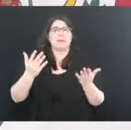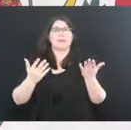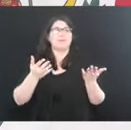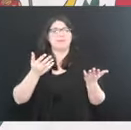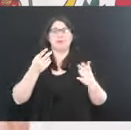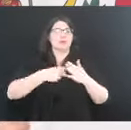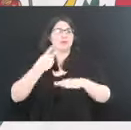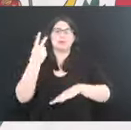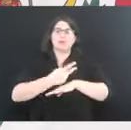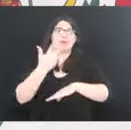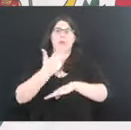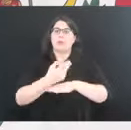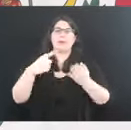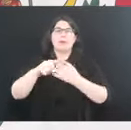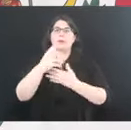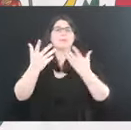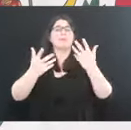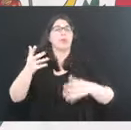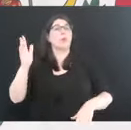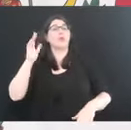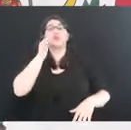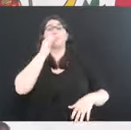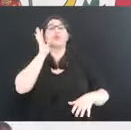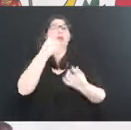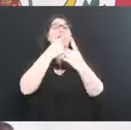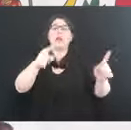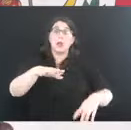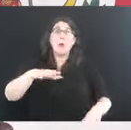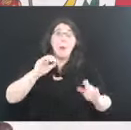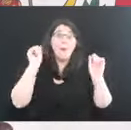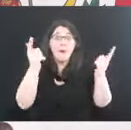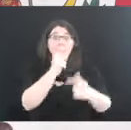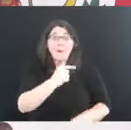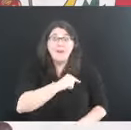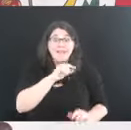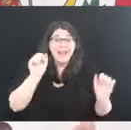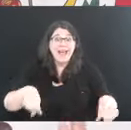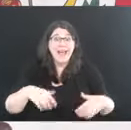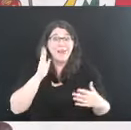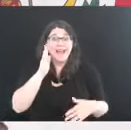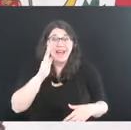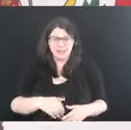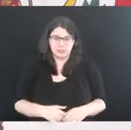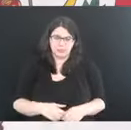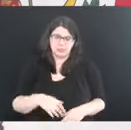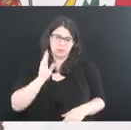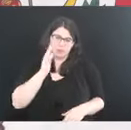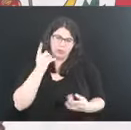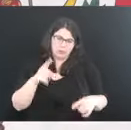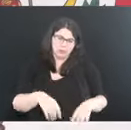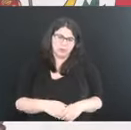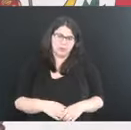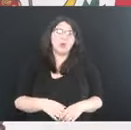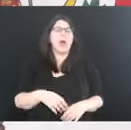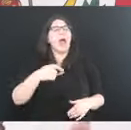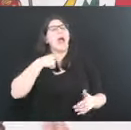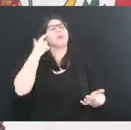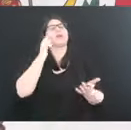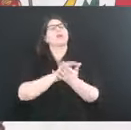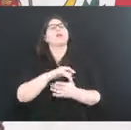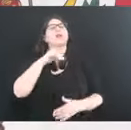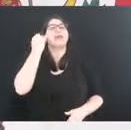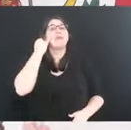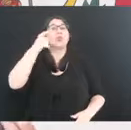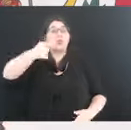they're going to say, everybody can go get their booster shot. Now you can qualify. You can qualify, in my opinion, if you're